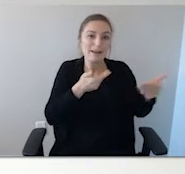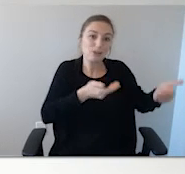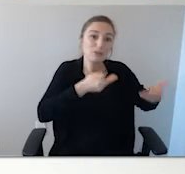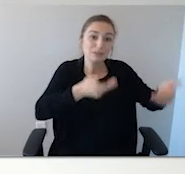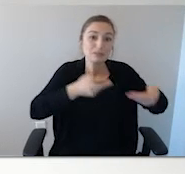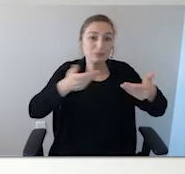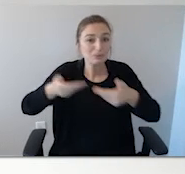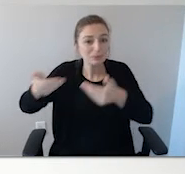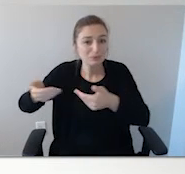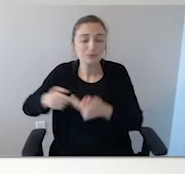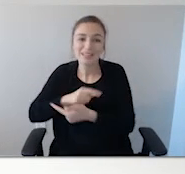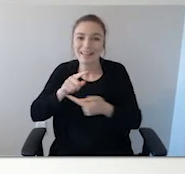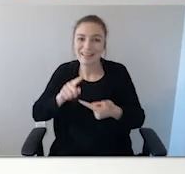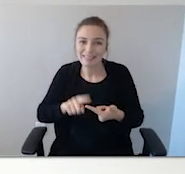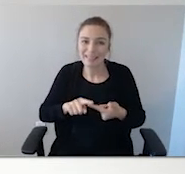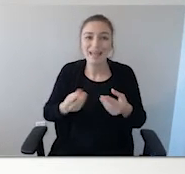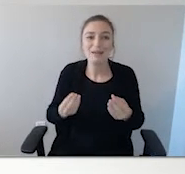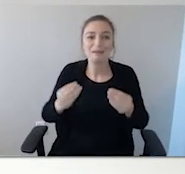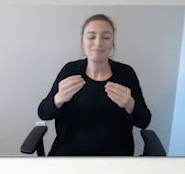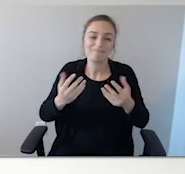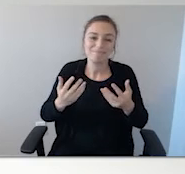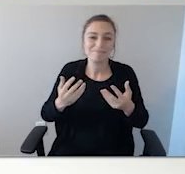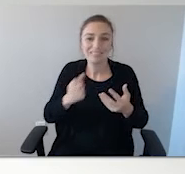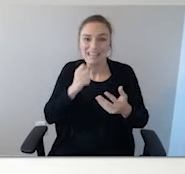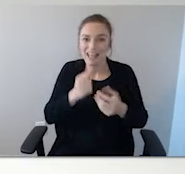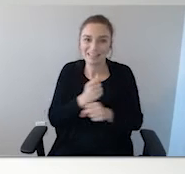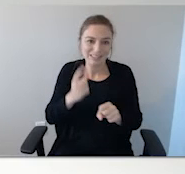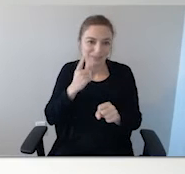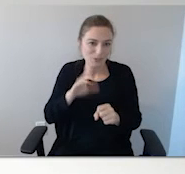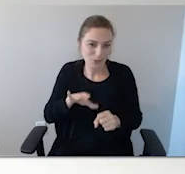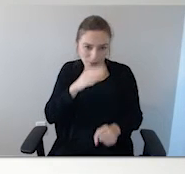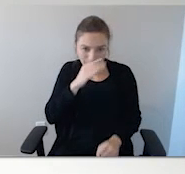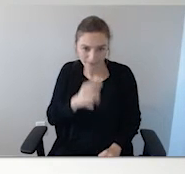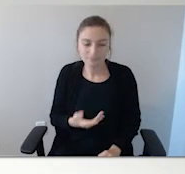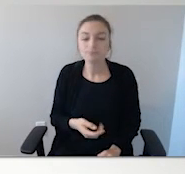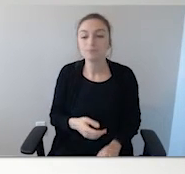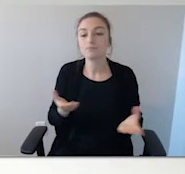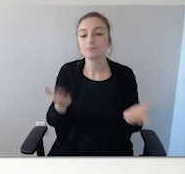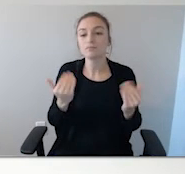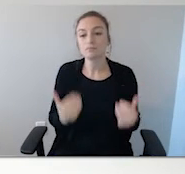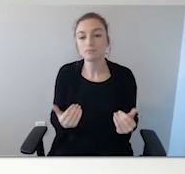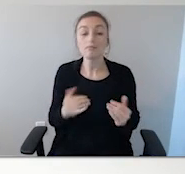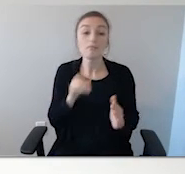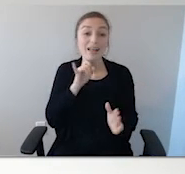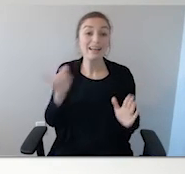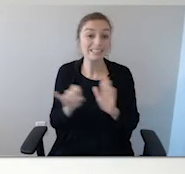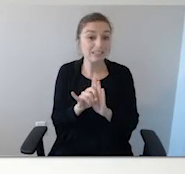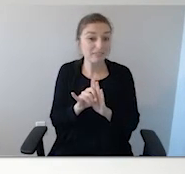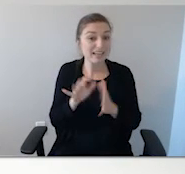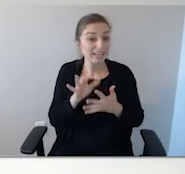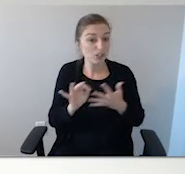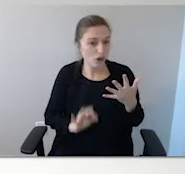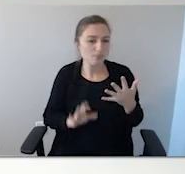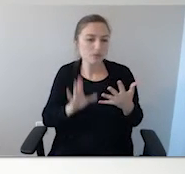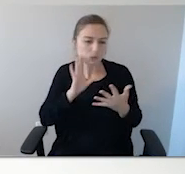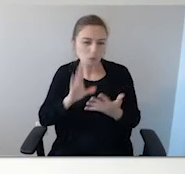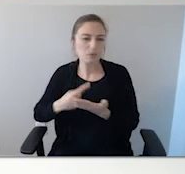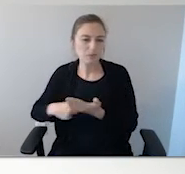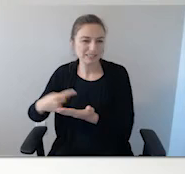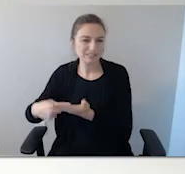before you go out and do something like that. Different identification options are available. And we're going to go through some of what,